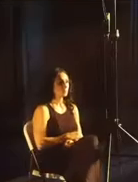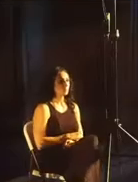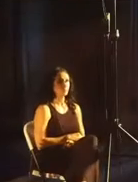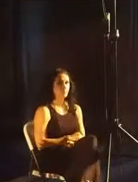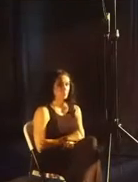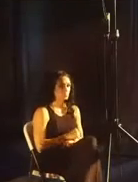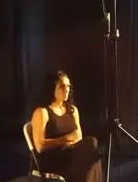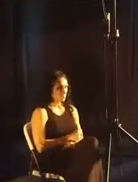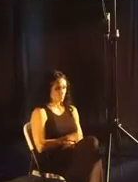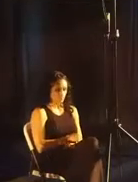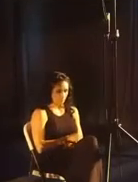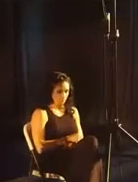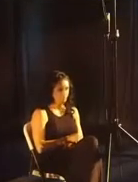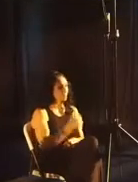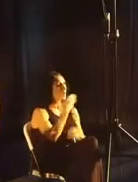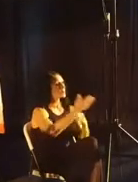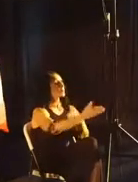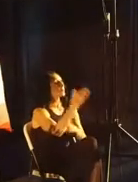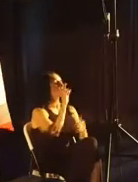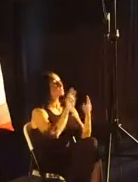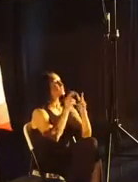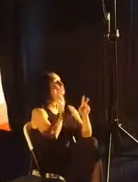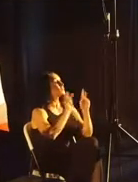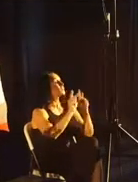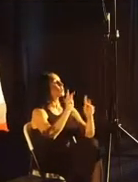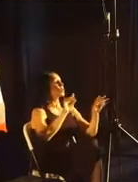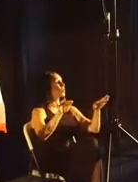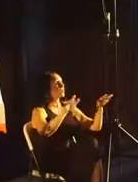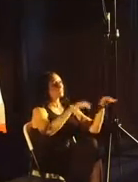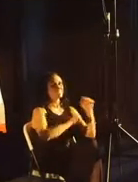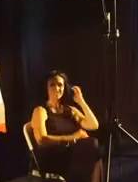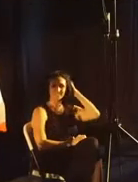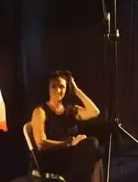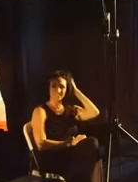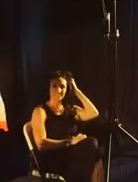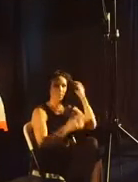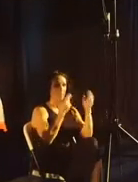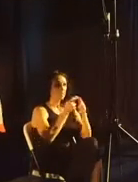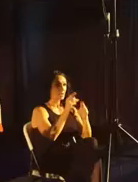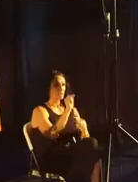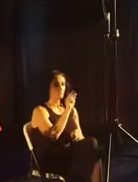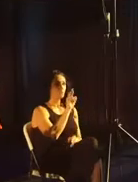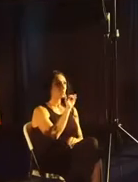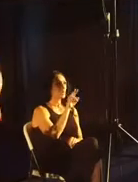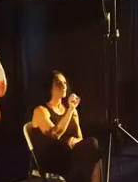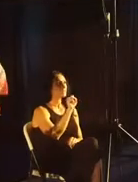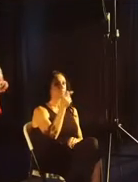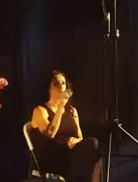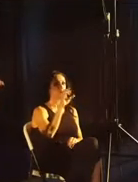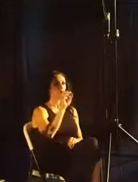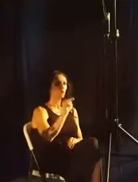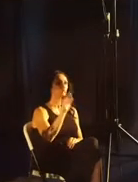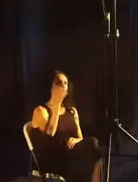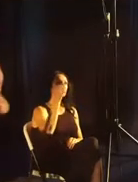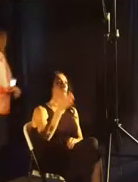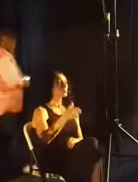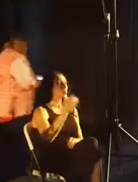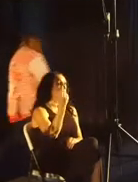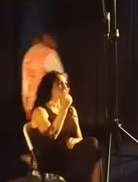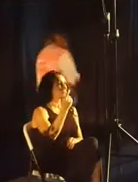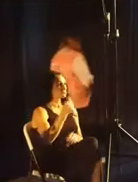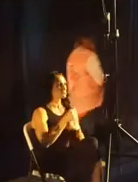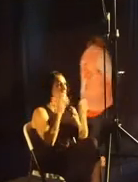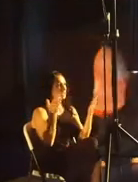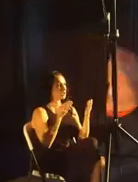Thanks, Brittany. Good morning, village people. My name is Travis Garner. I'm one of the pastors here at the village, and I'm